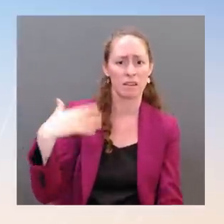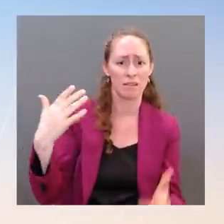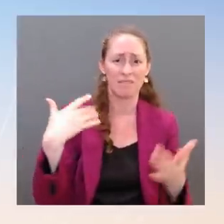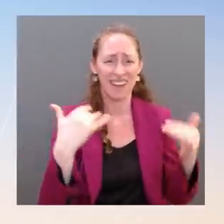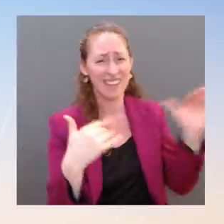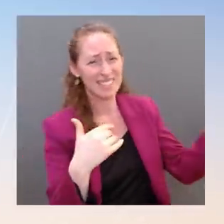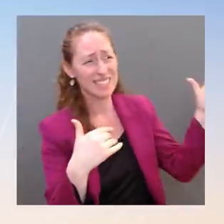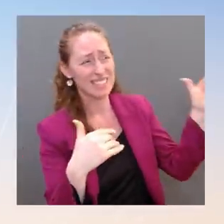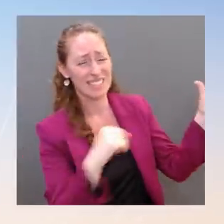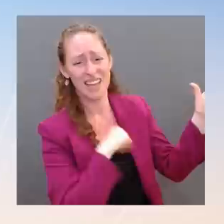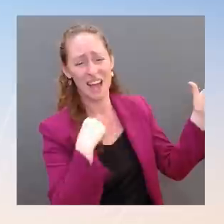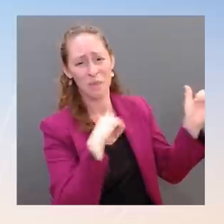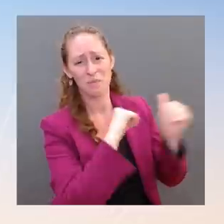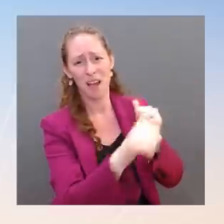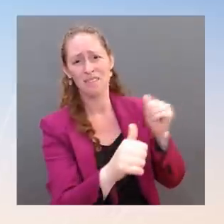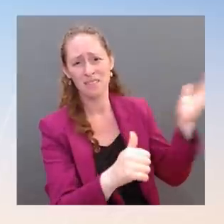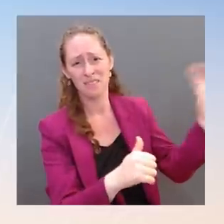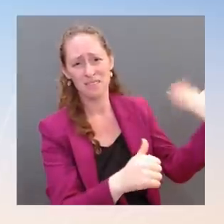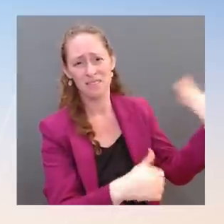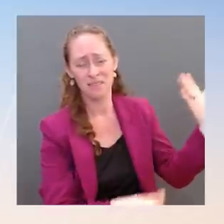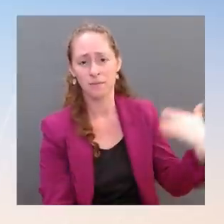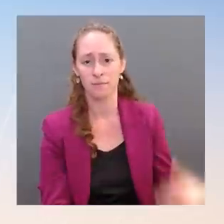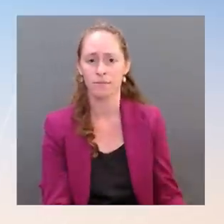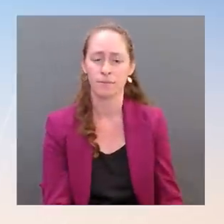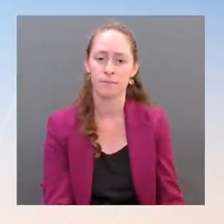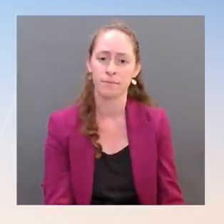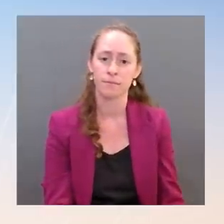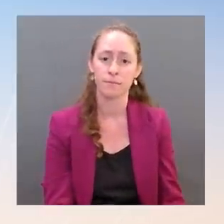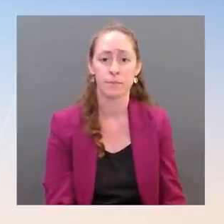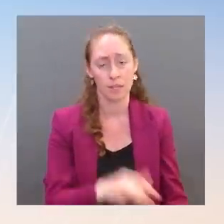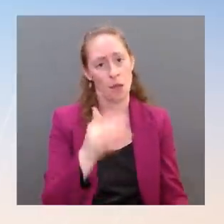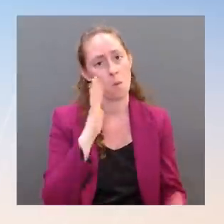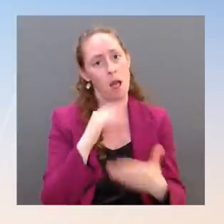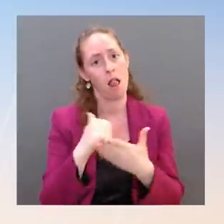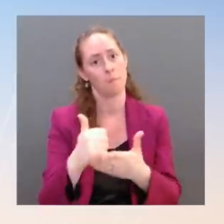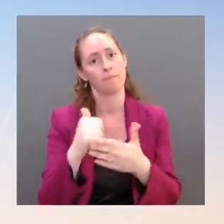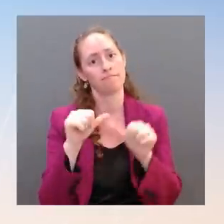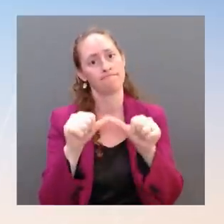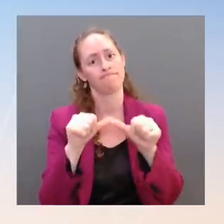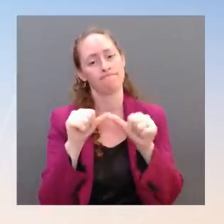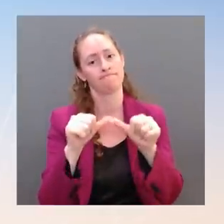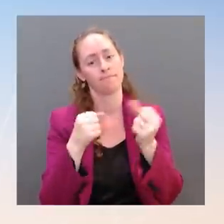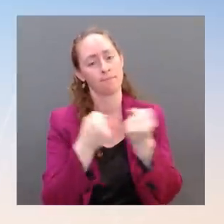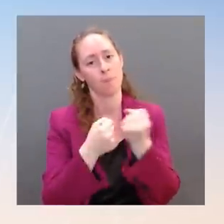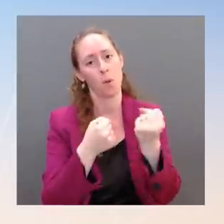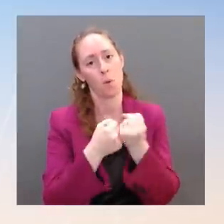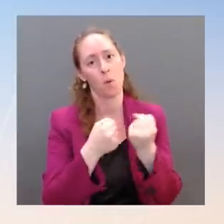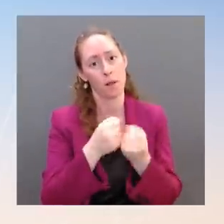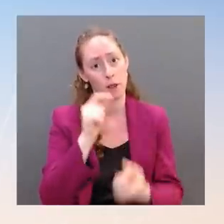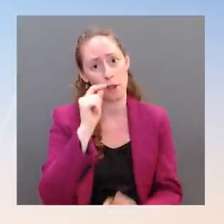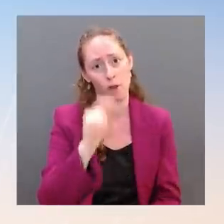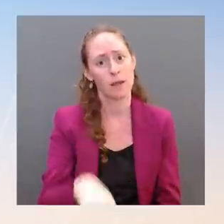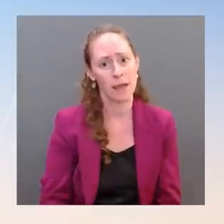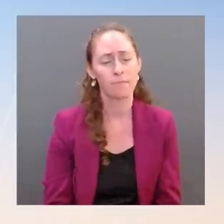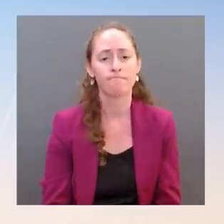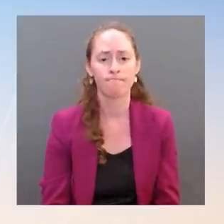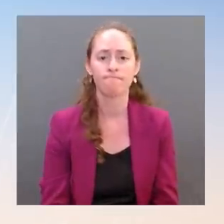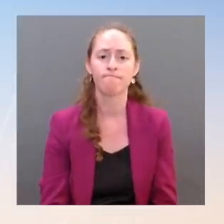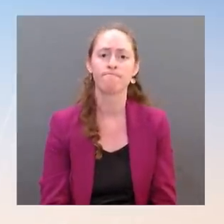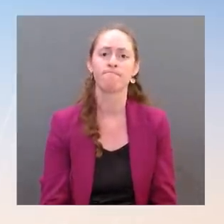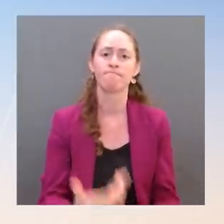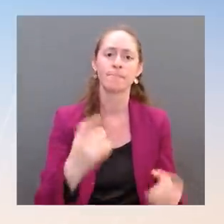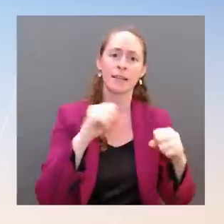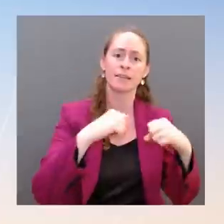that is going to be part of helping — continuing to help Ukraine with material — with defense material and humanitarian aid.